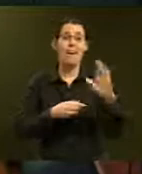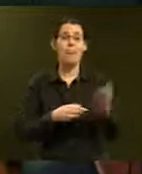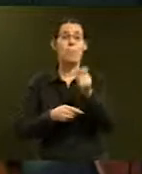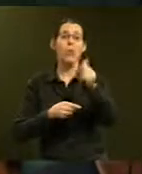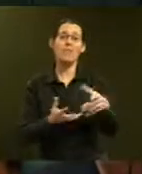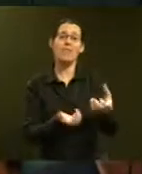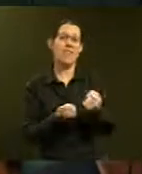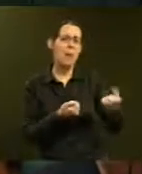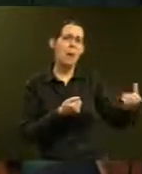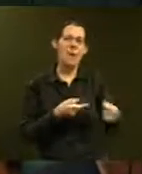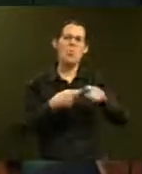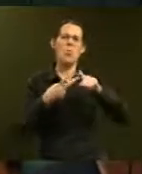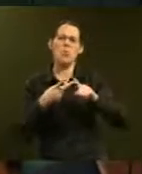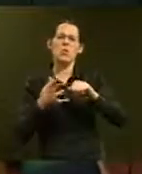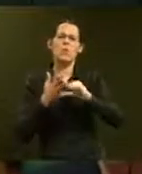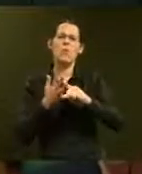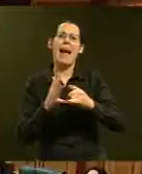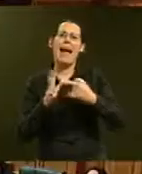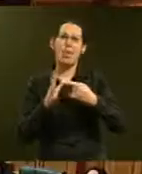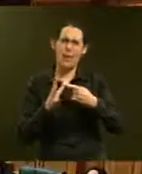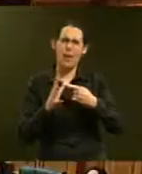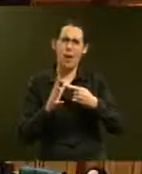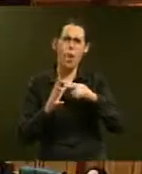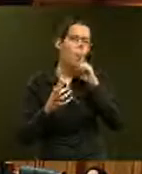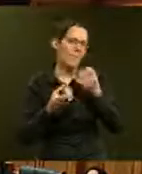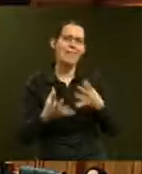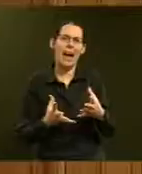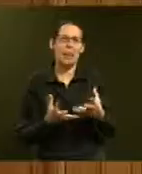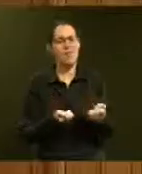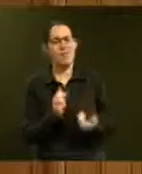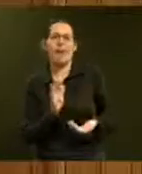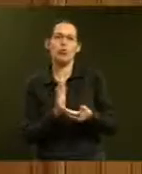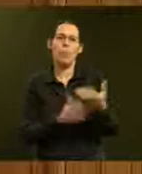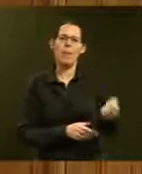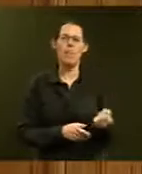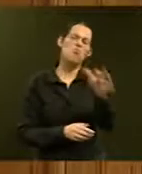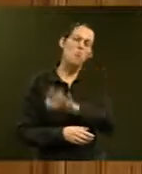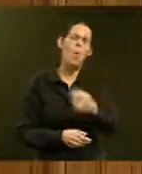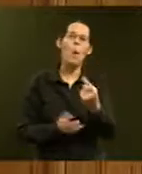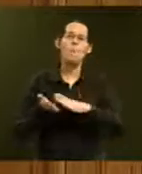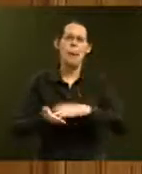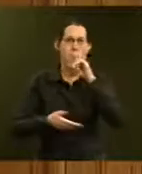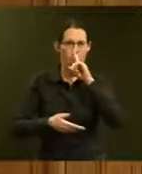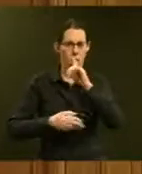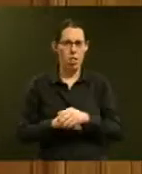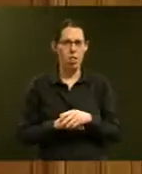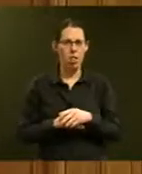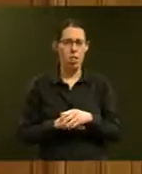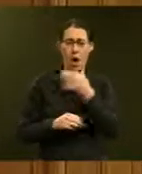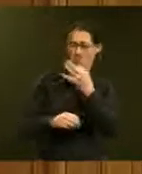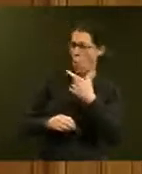this assistance, approximately 1 million people. Excellent, supplementary. Why is the winter energy payment necessary?